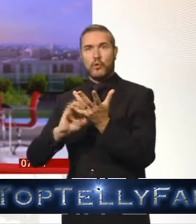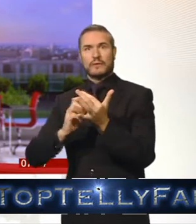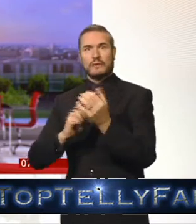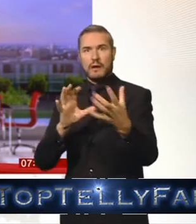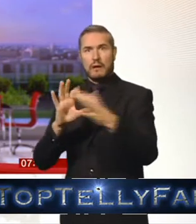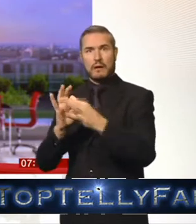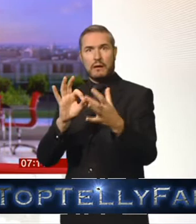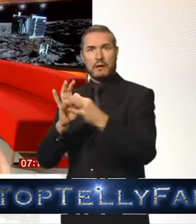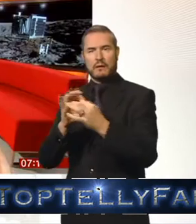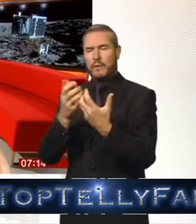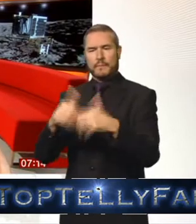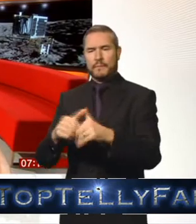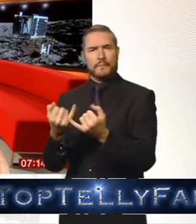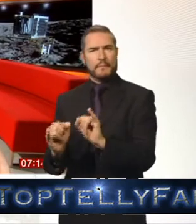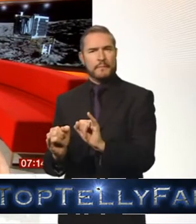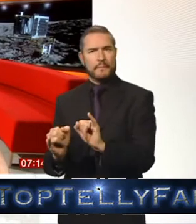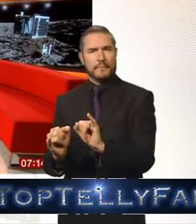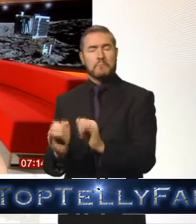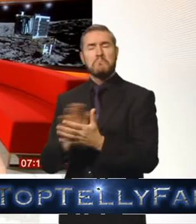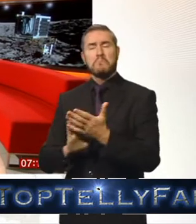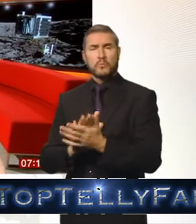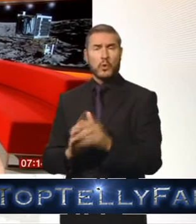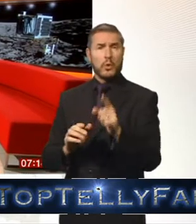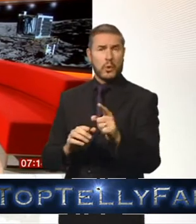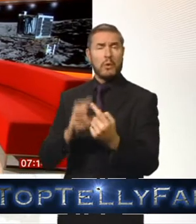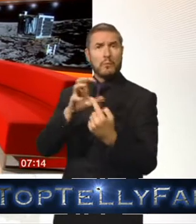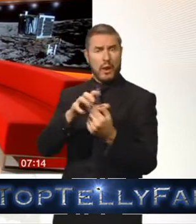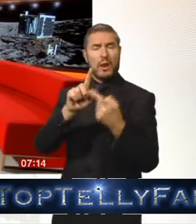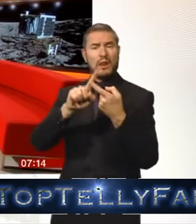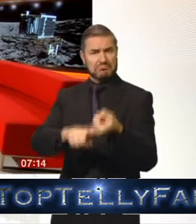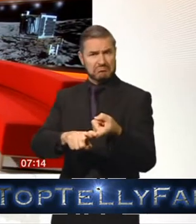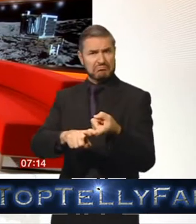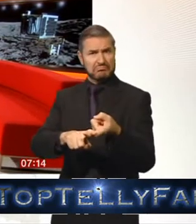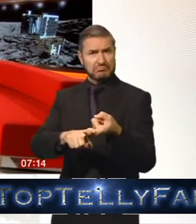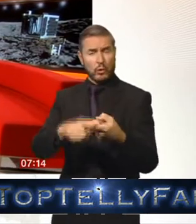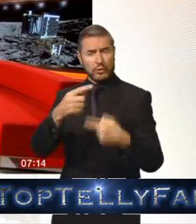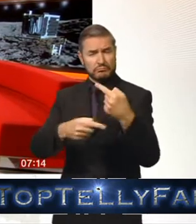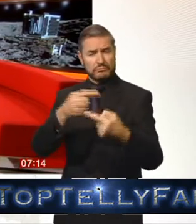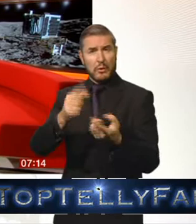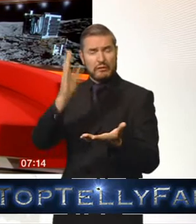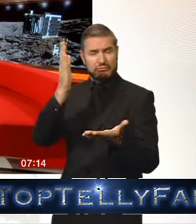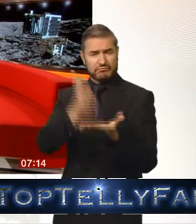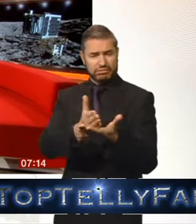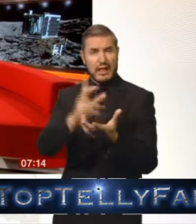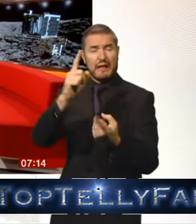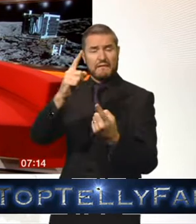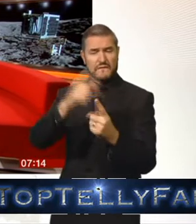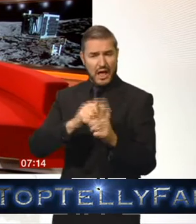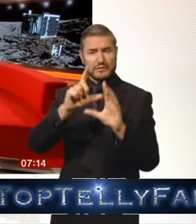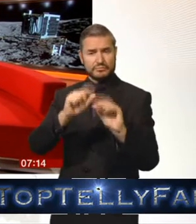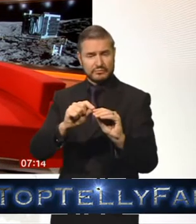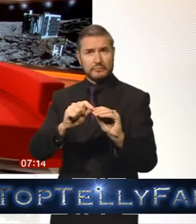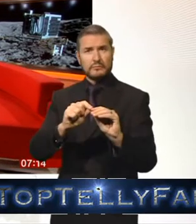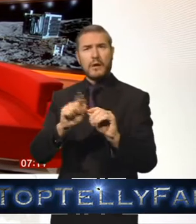of the signal so feel I lies dormant and possibly that's a permanent situation what about the craft the controlling